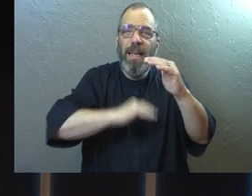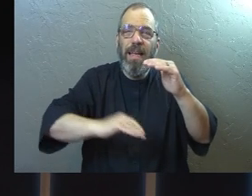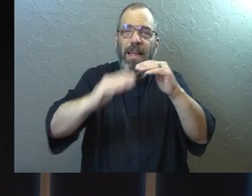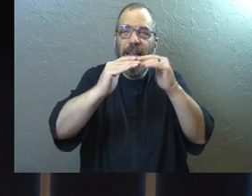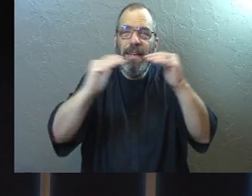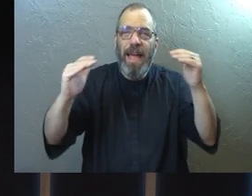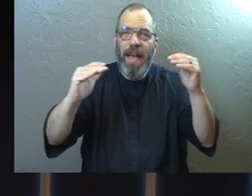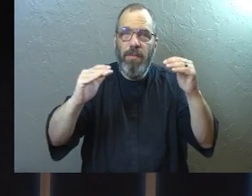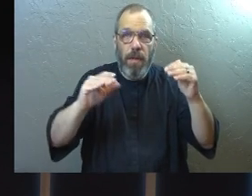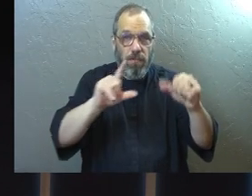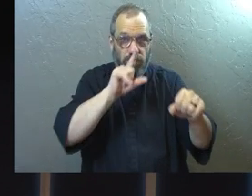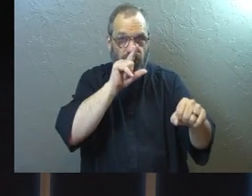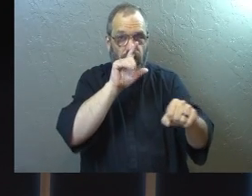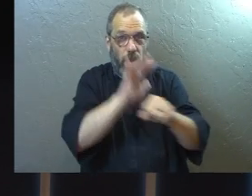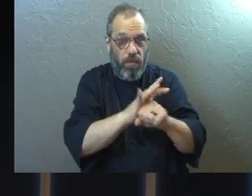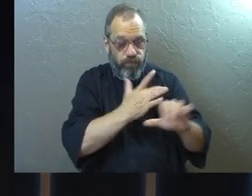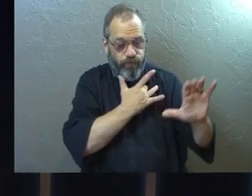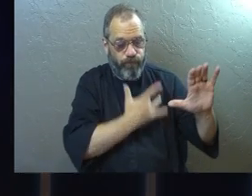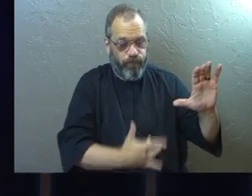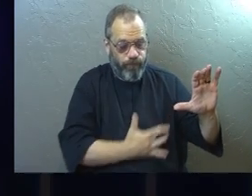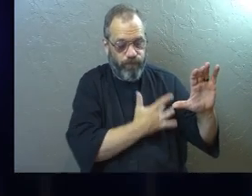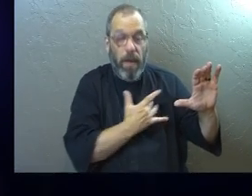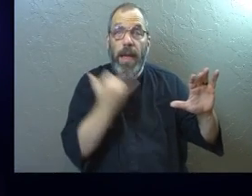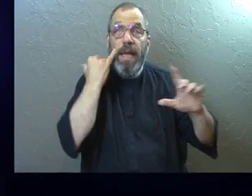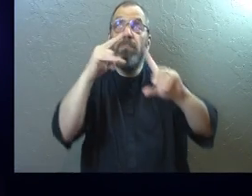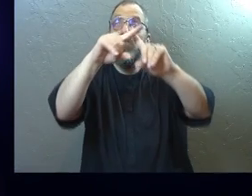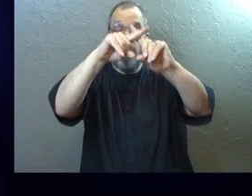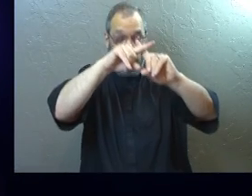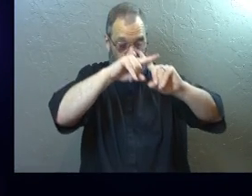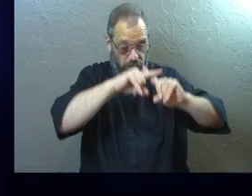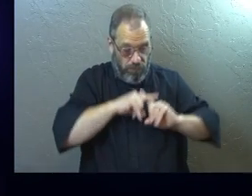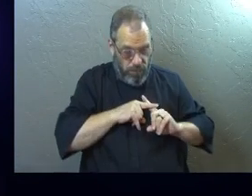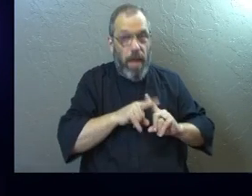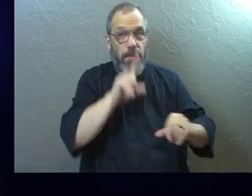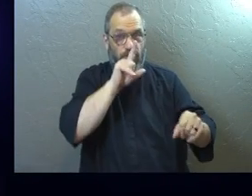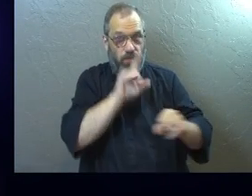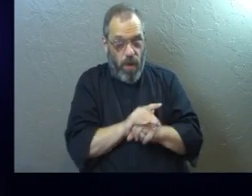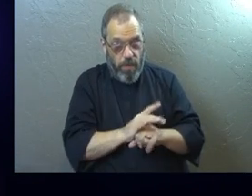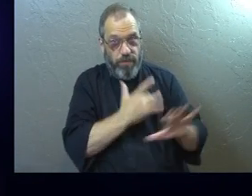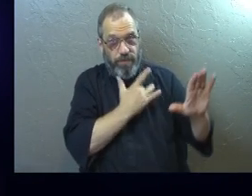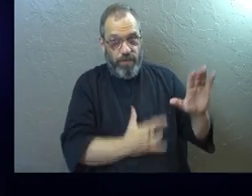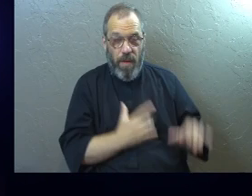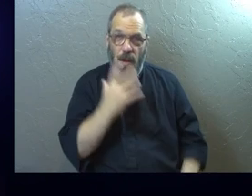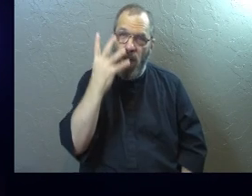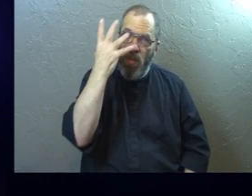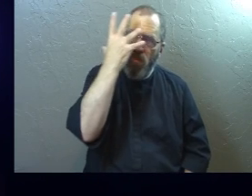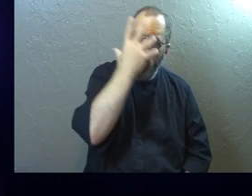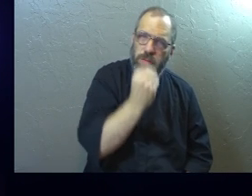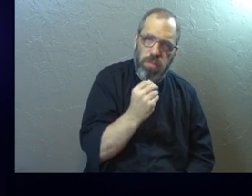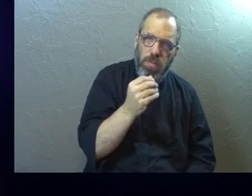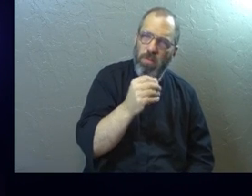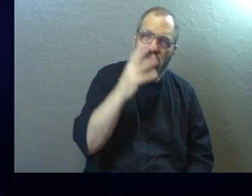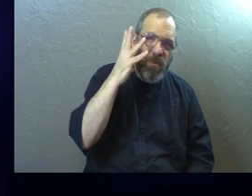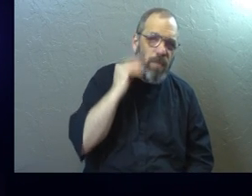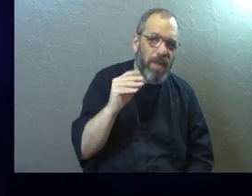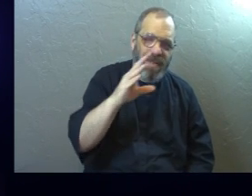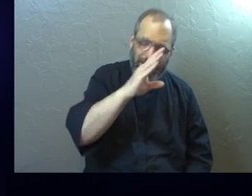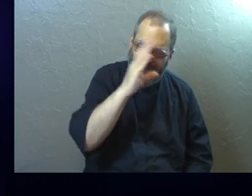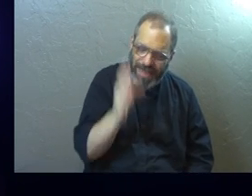It is secure if you are in Jesus Christ. It will be beauty like you've never known.